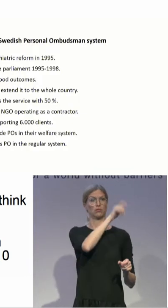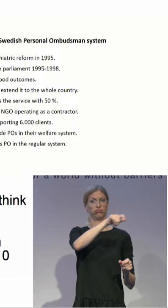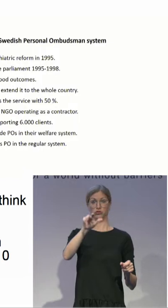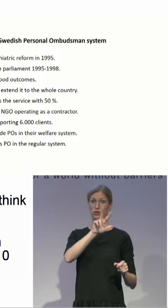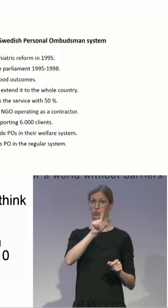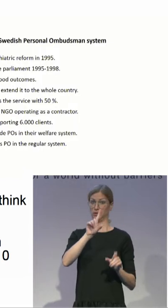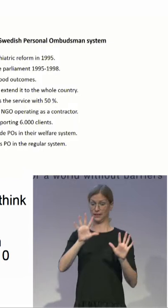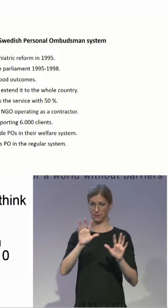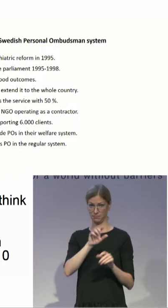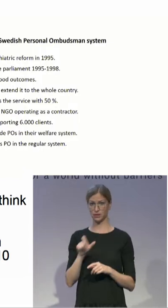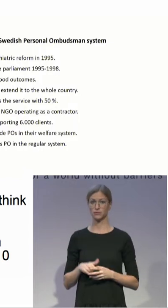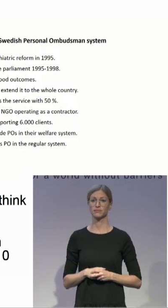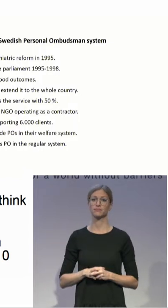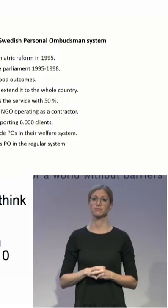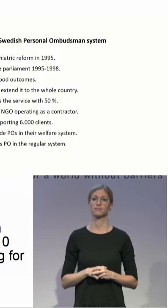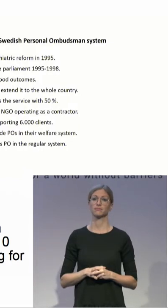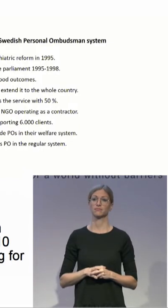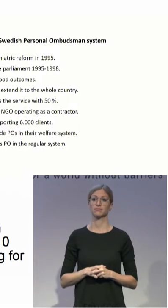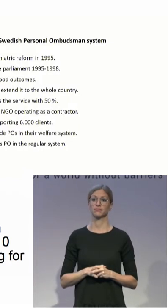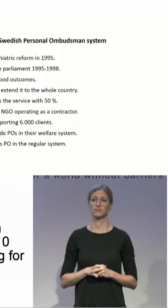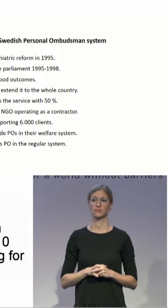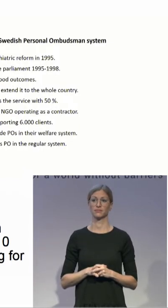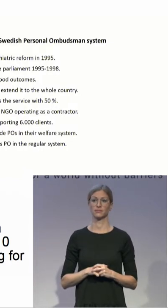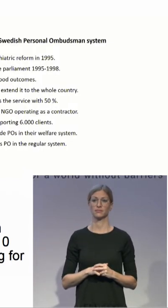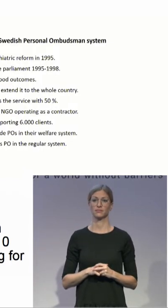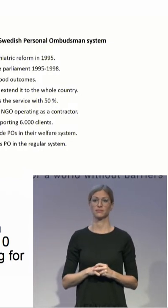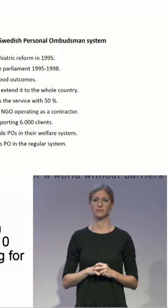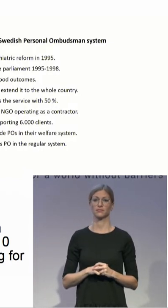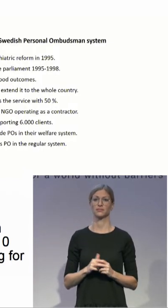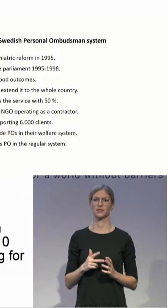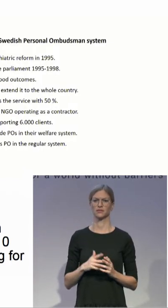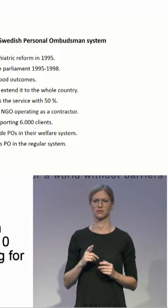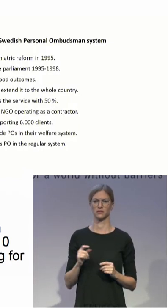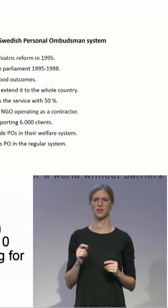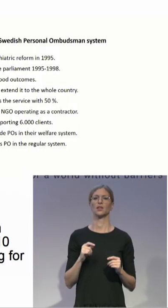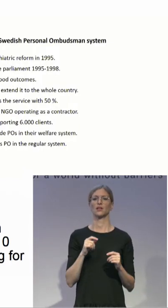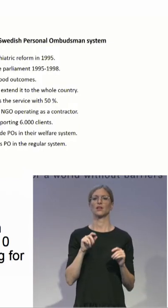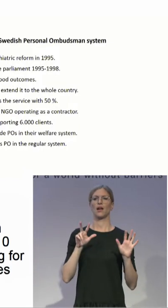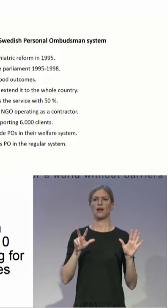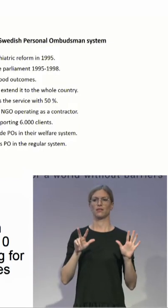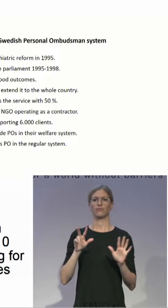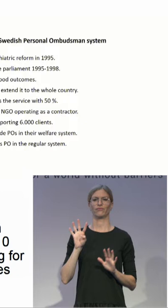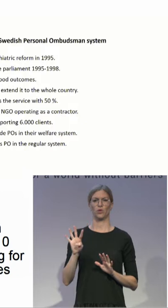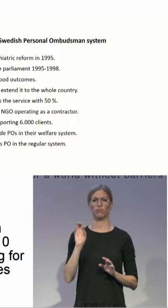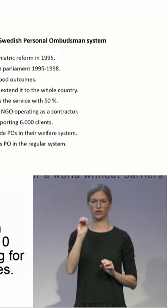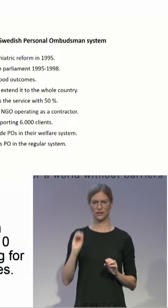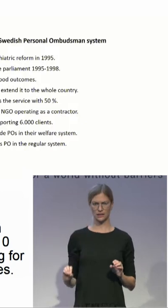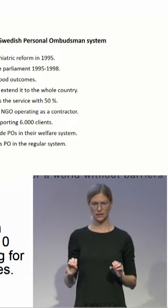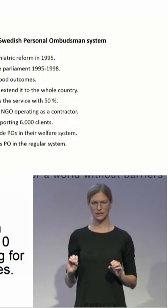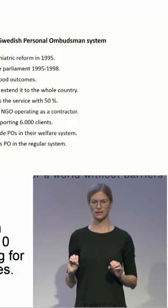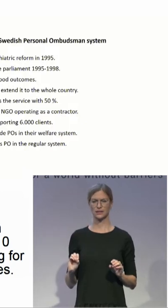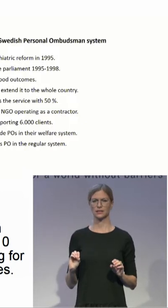245 municipalities, which is 84% of all municipalities in Sweden, include POs in the social service system.